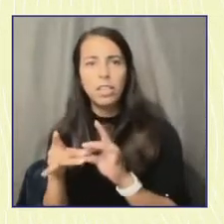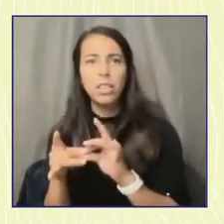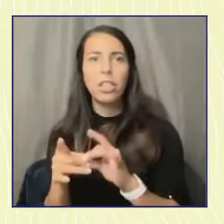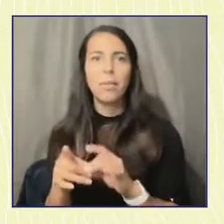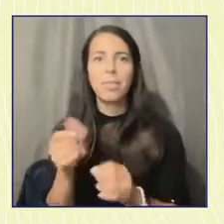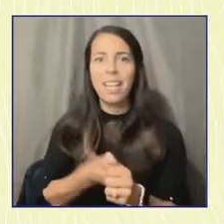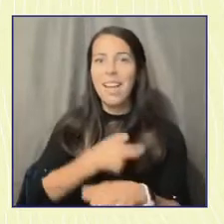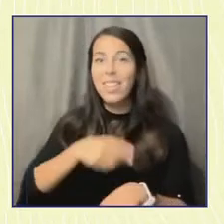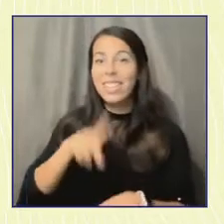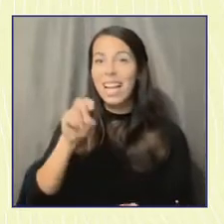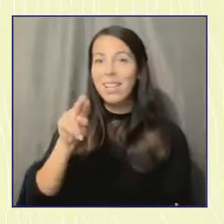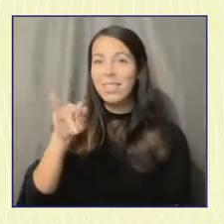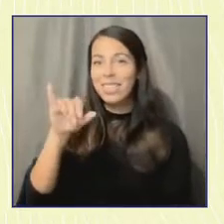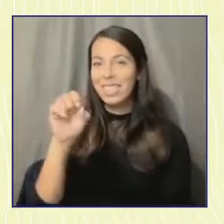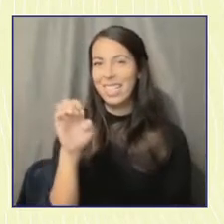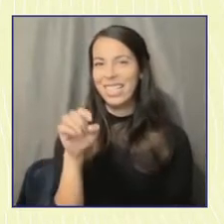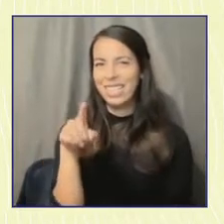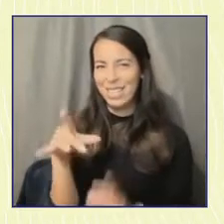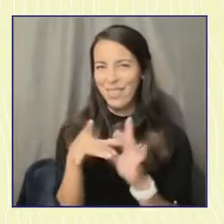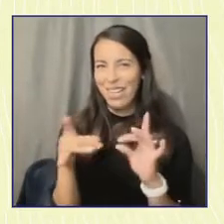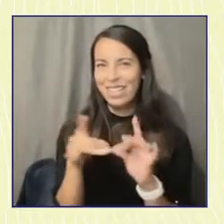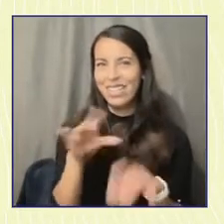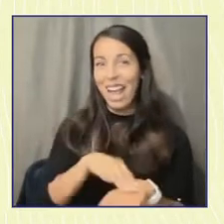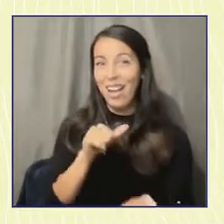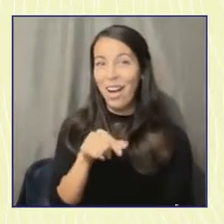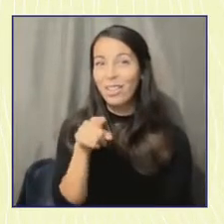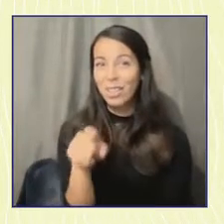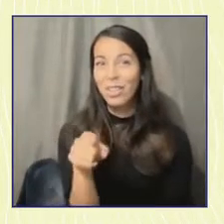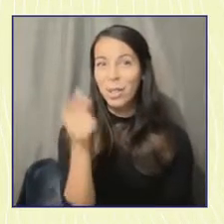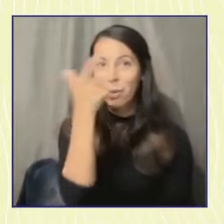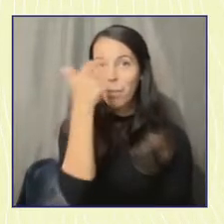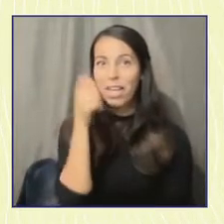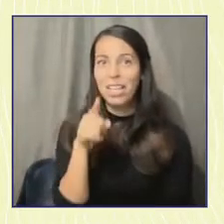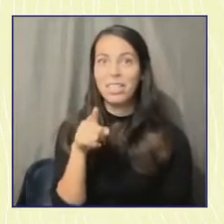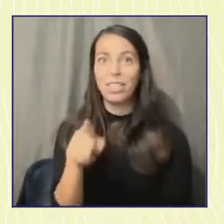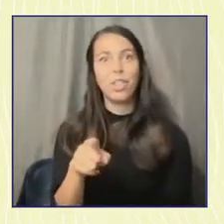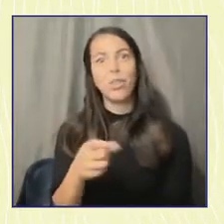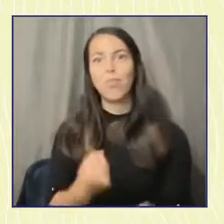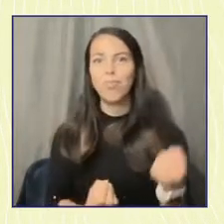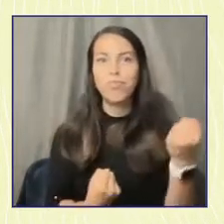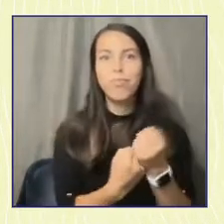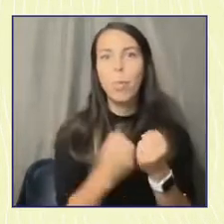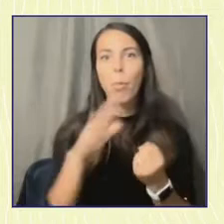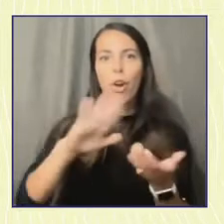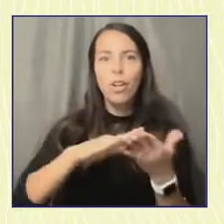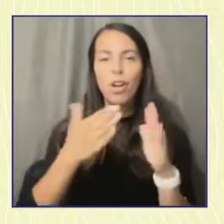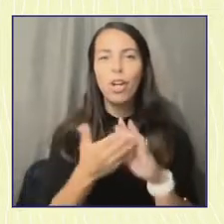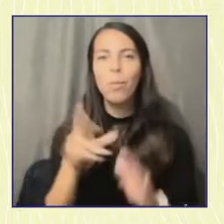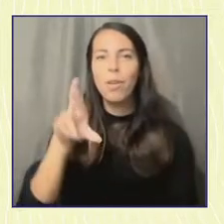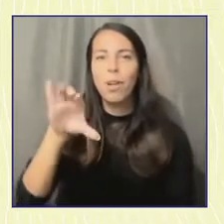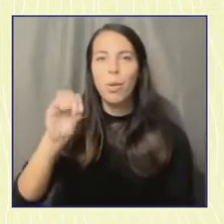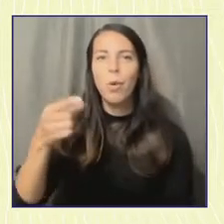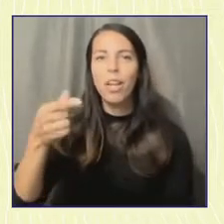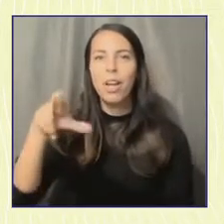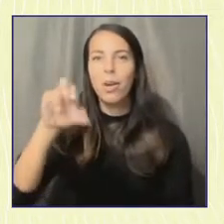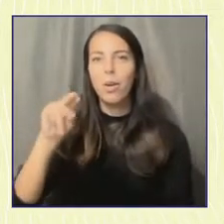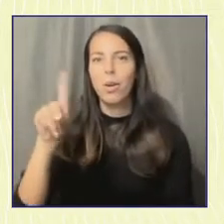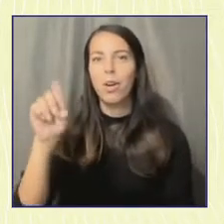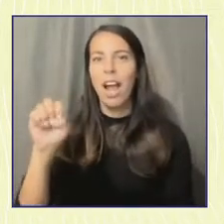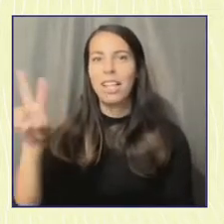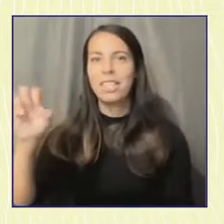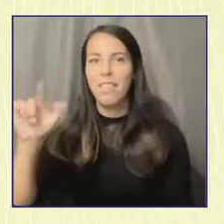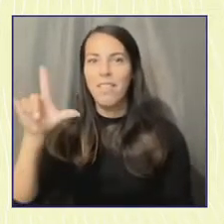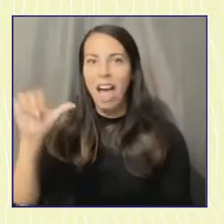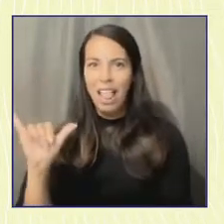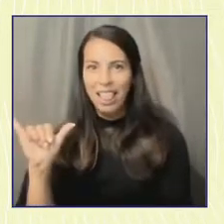called on you because I know, like, you are ride or die for the Rio Grande Valley. Like, you bring it up all the time. You're wearing